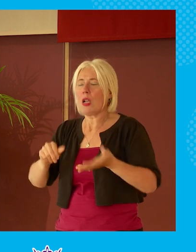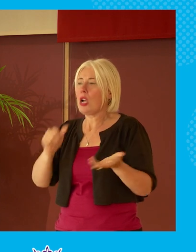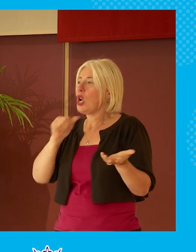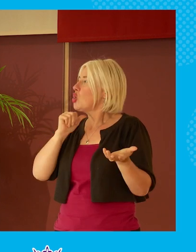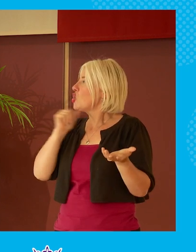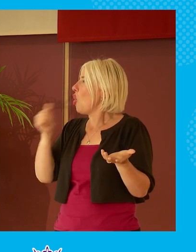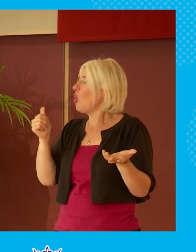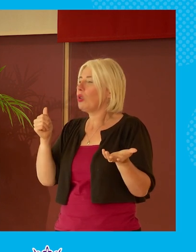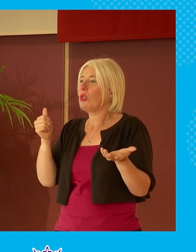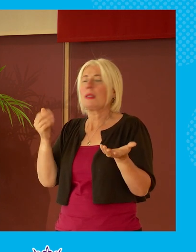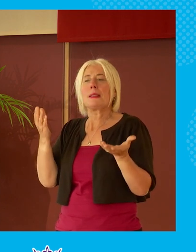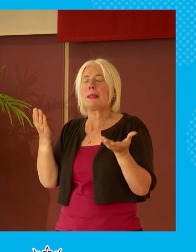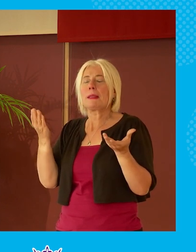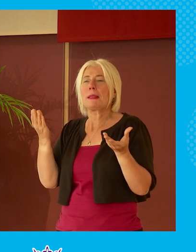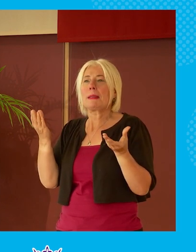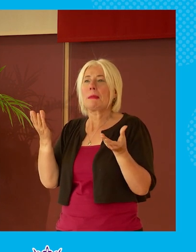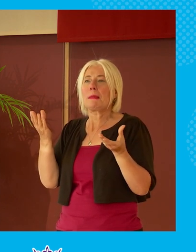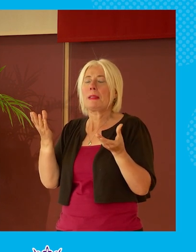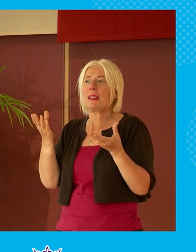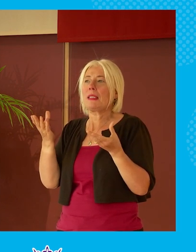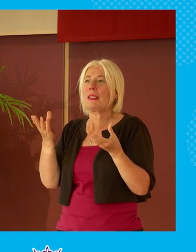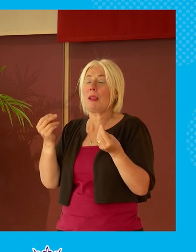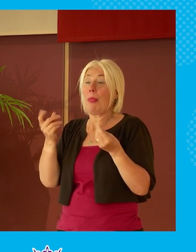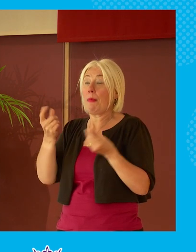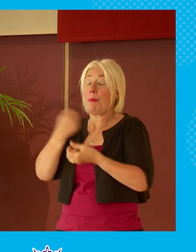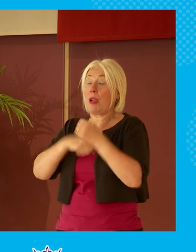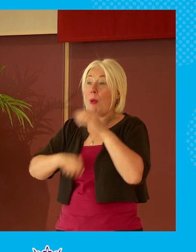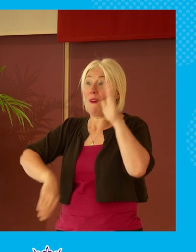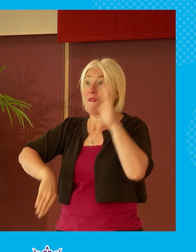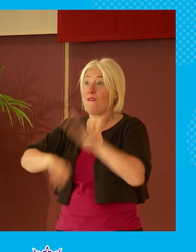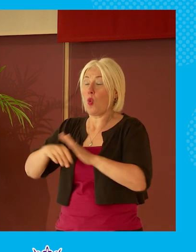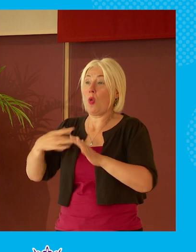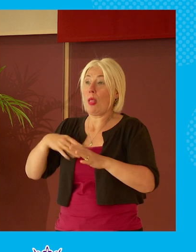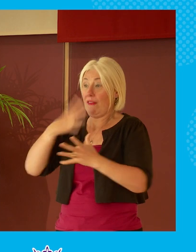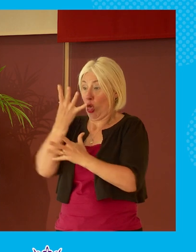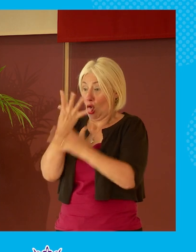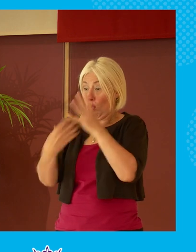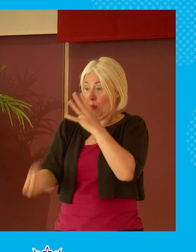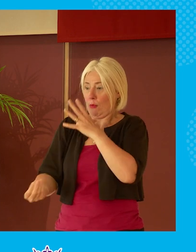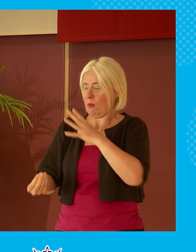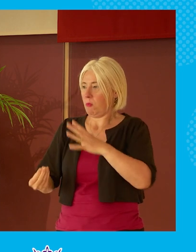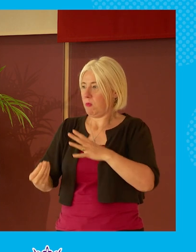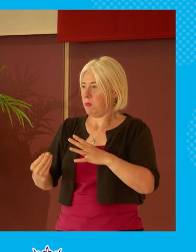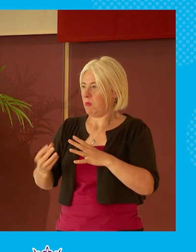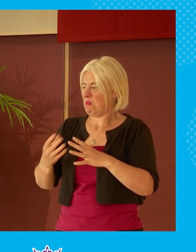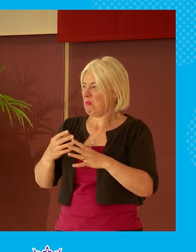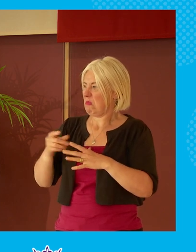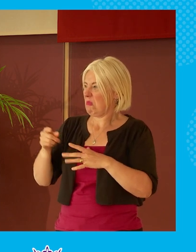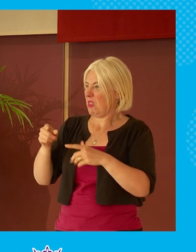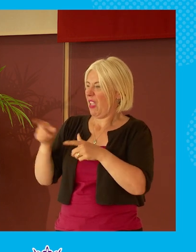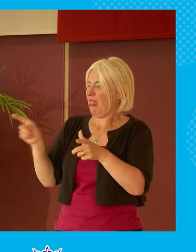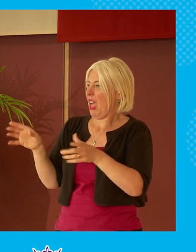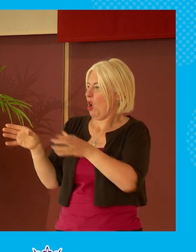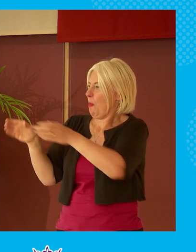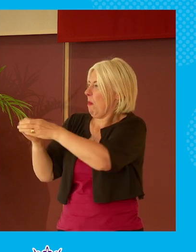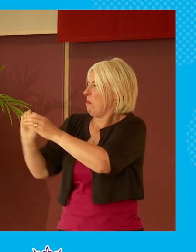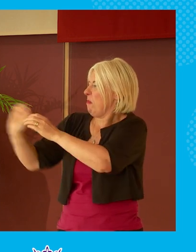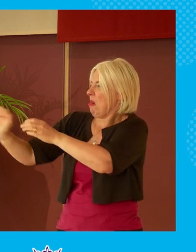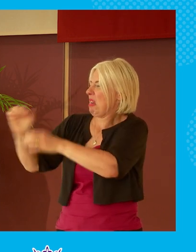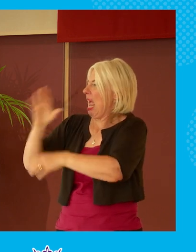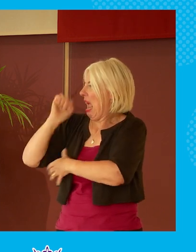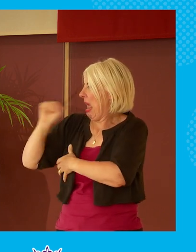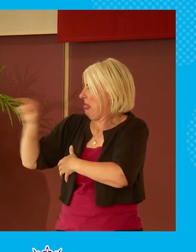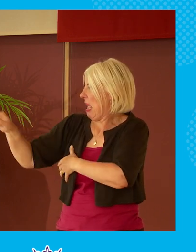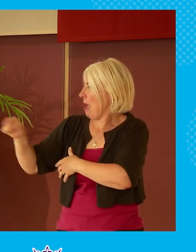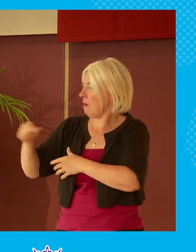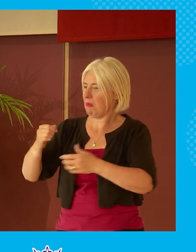that can that is necessarily going to become their whole life and they're not going to have to hate the people in the other party because that just doesn't you know it